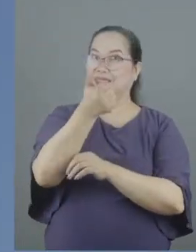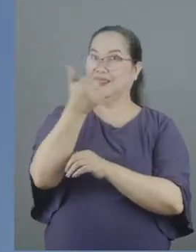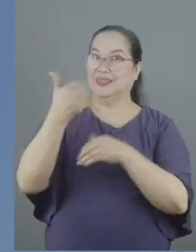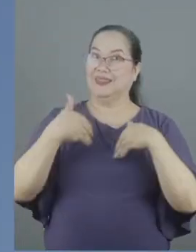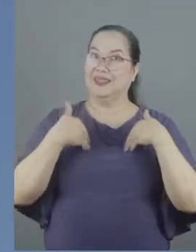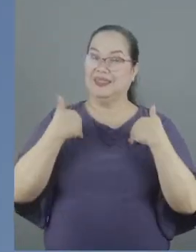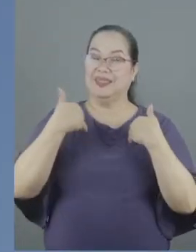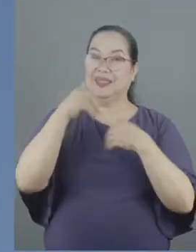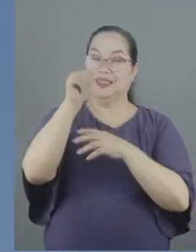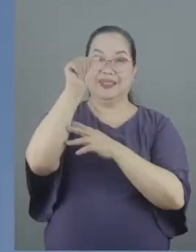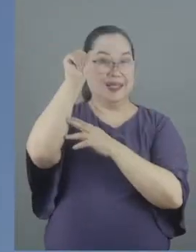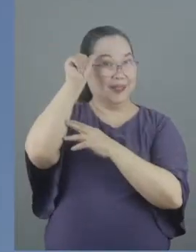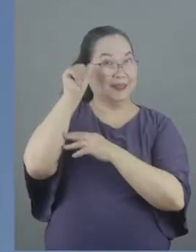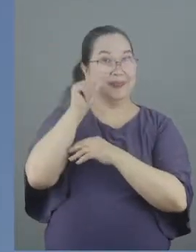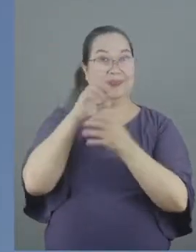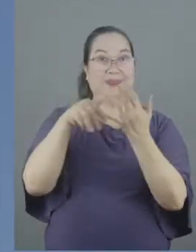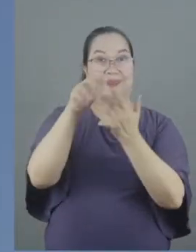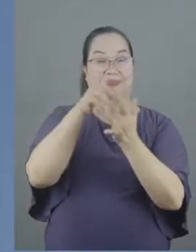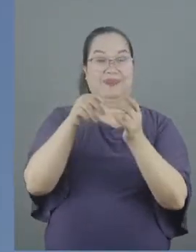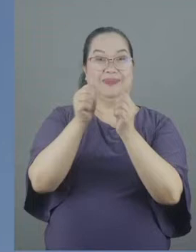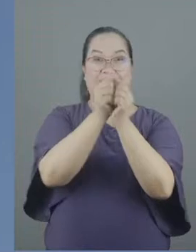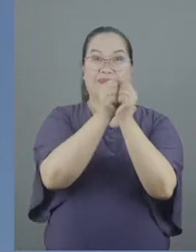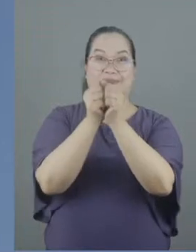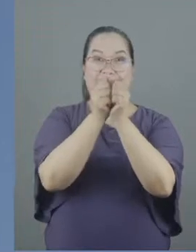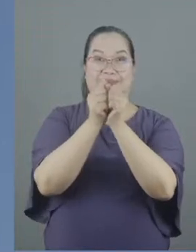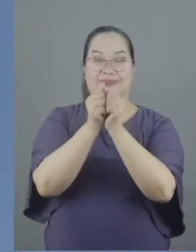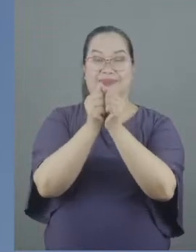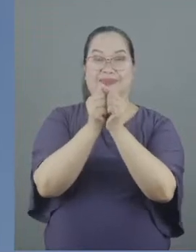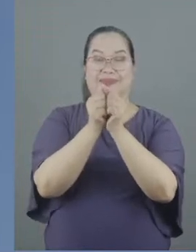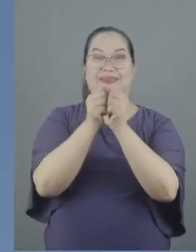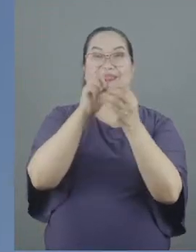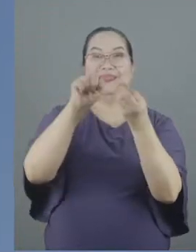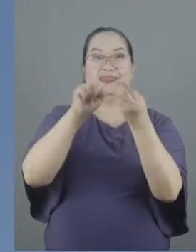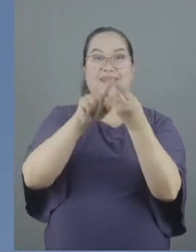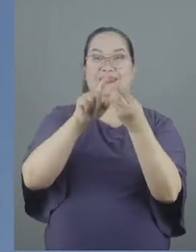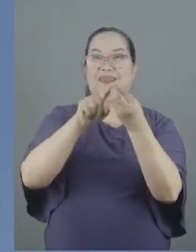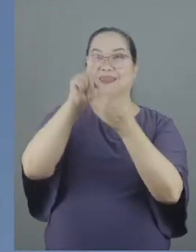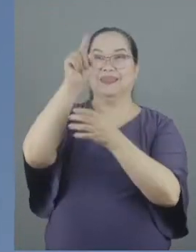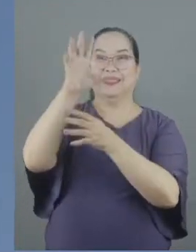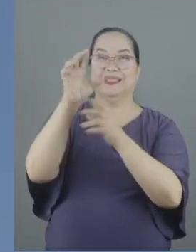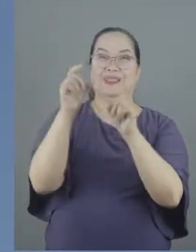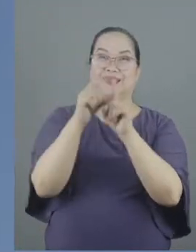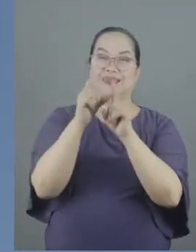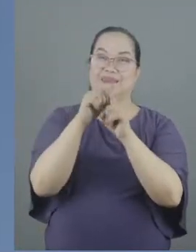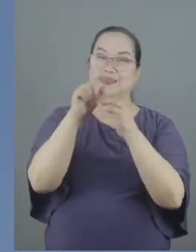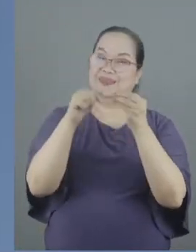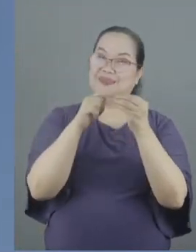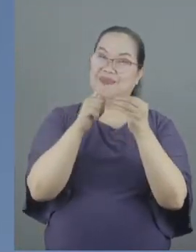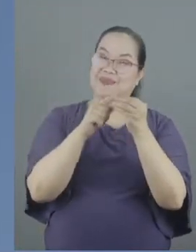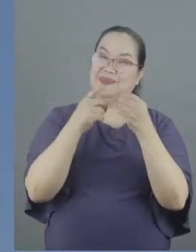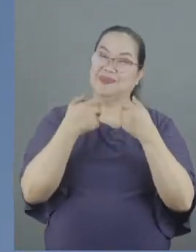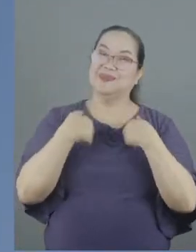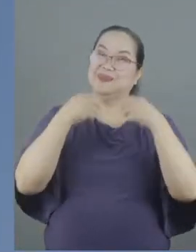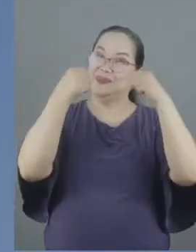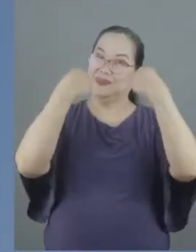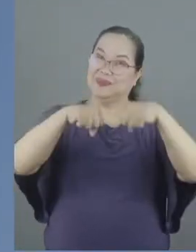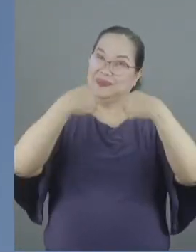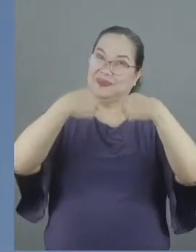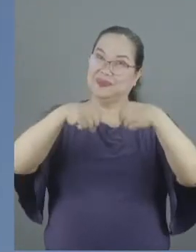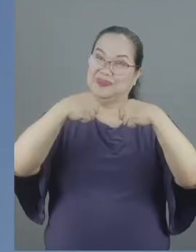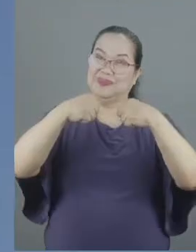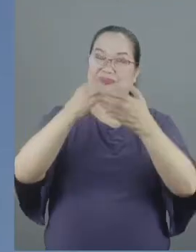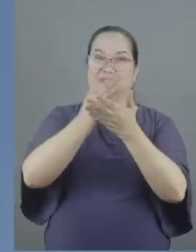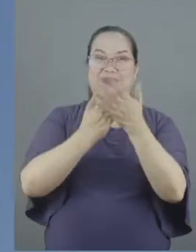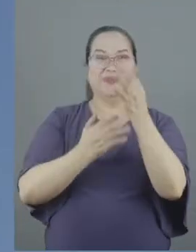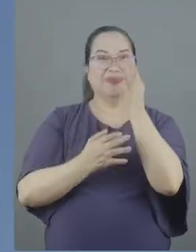adults to fellowship with one another around God's word. Around some sports, some